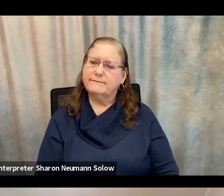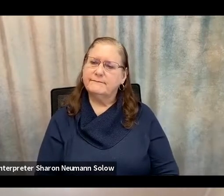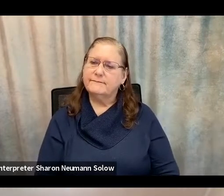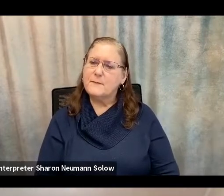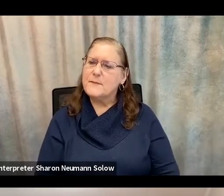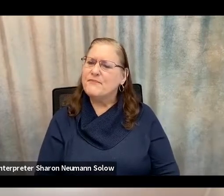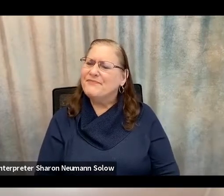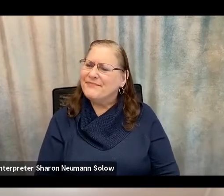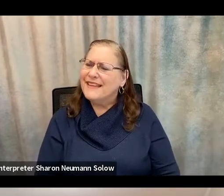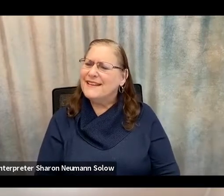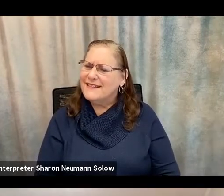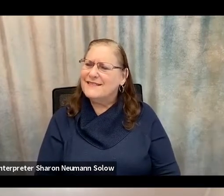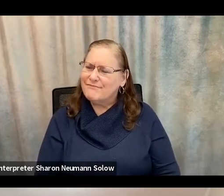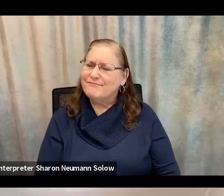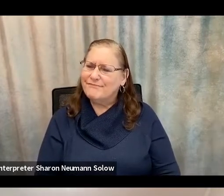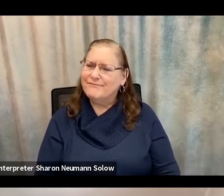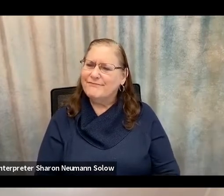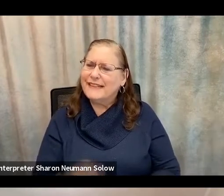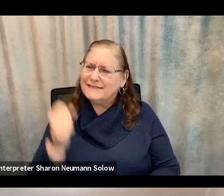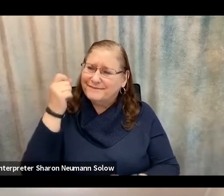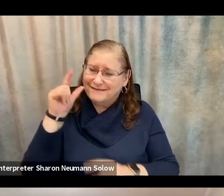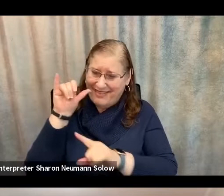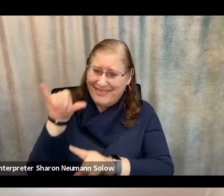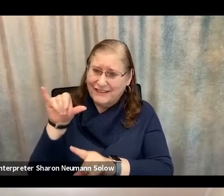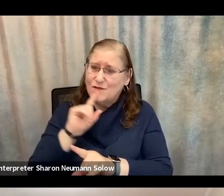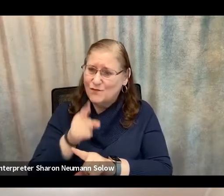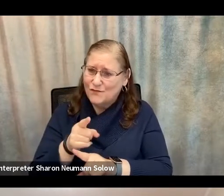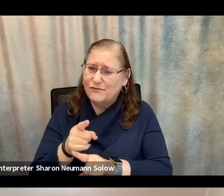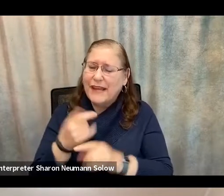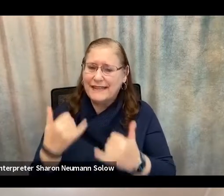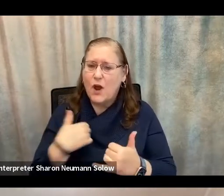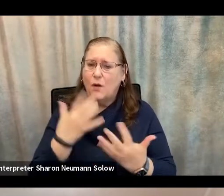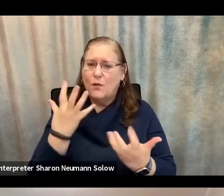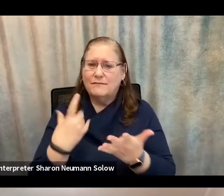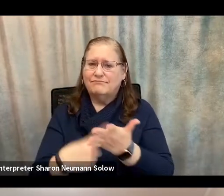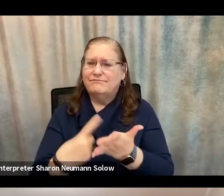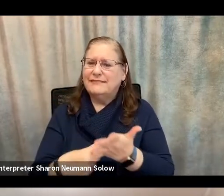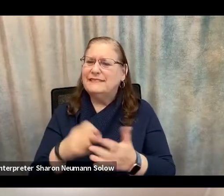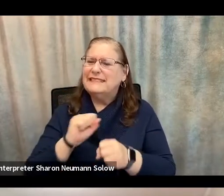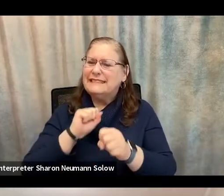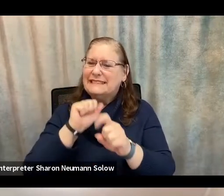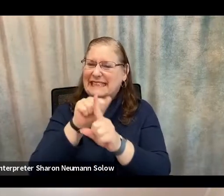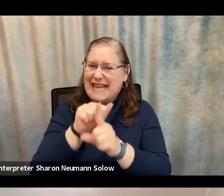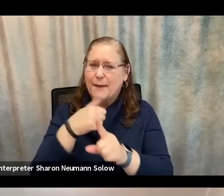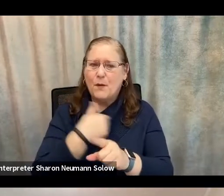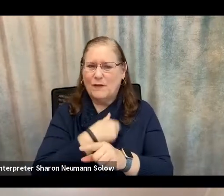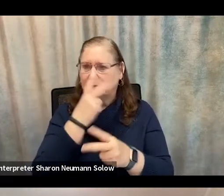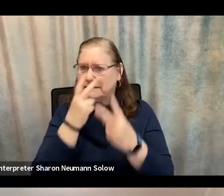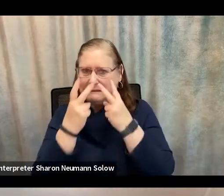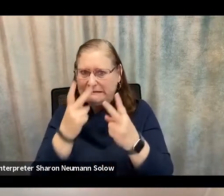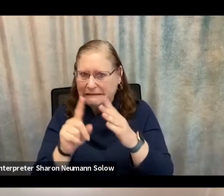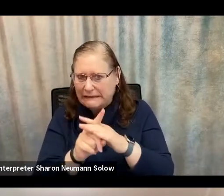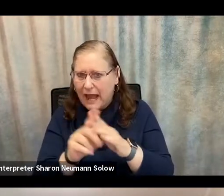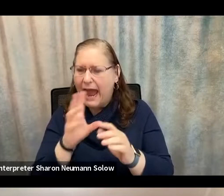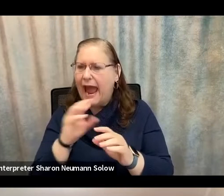And so with that in mind, I'm going to talk a little about COVID scams that we've seen come up and